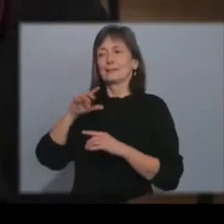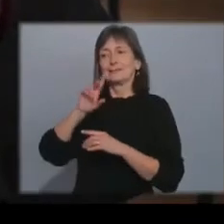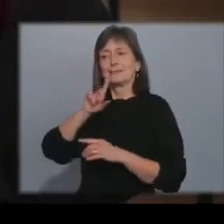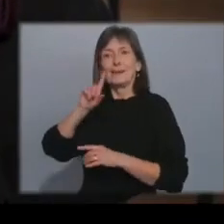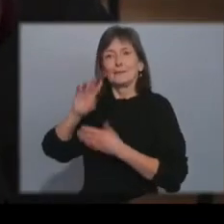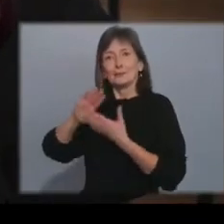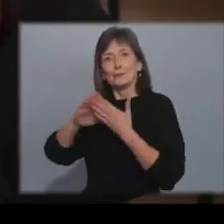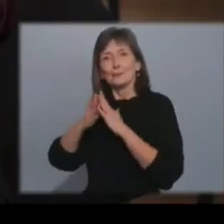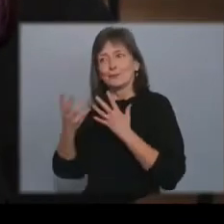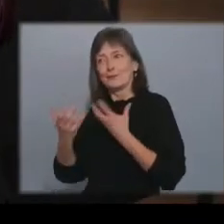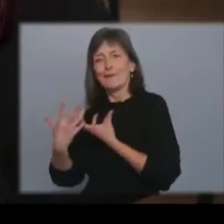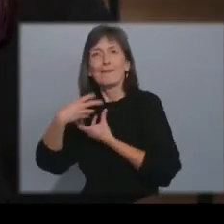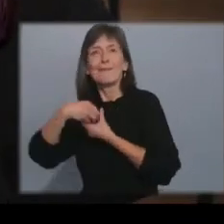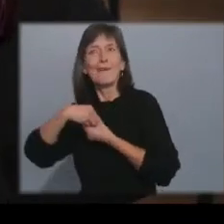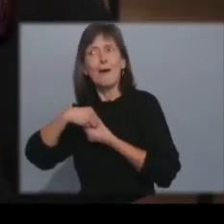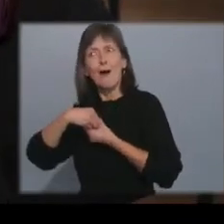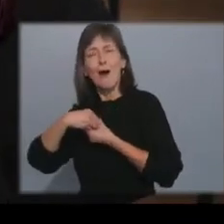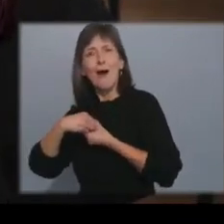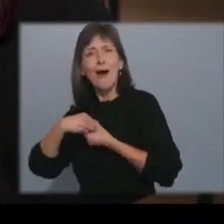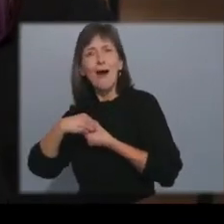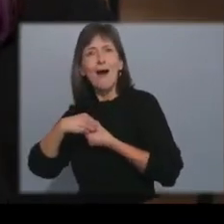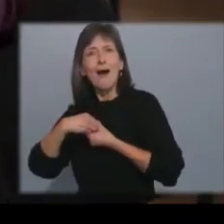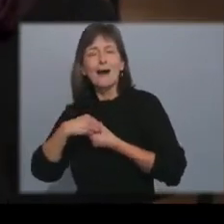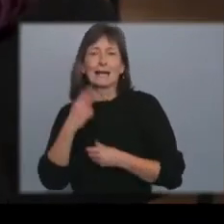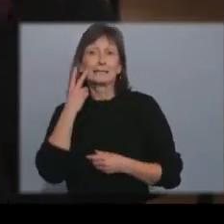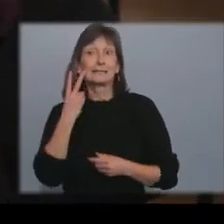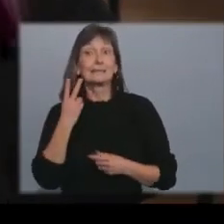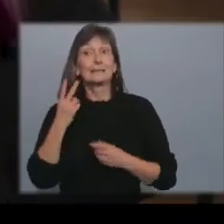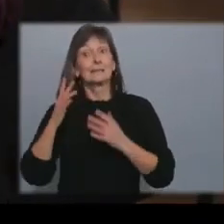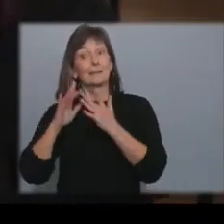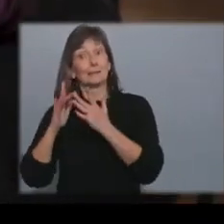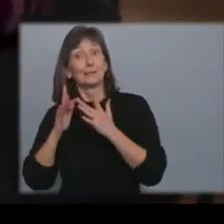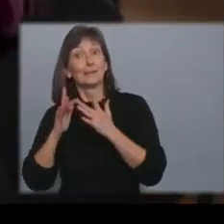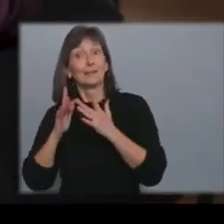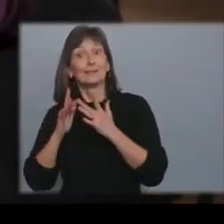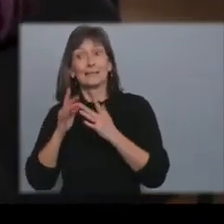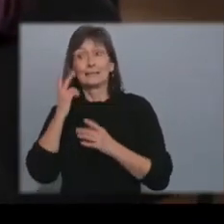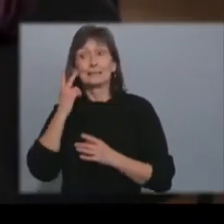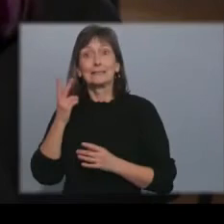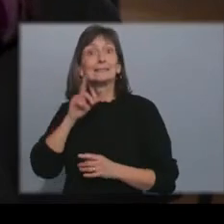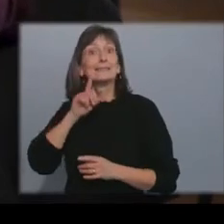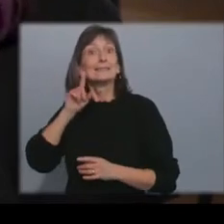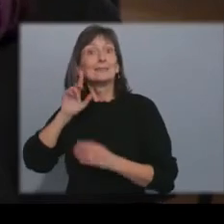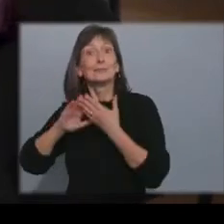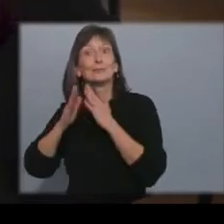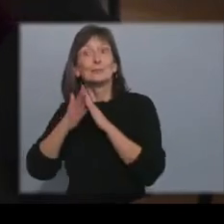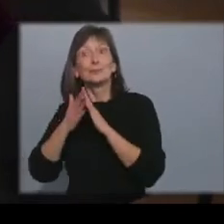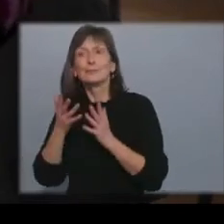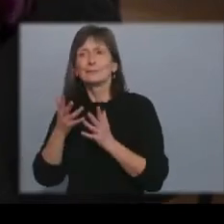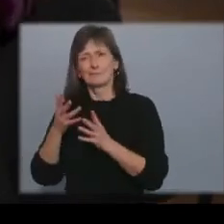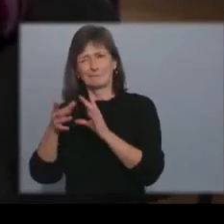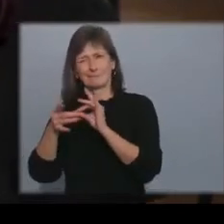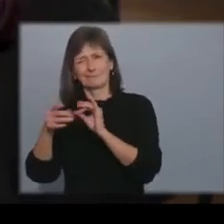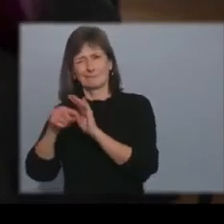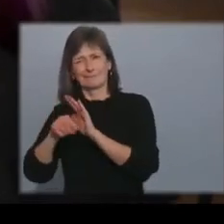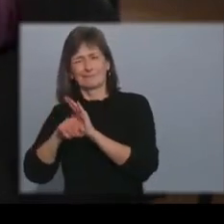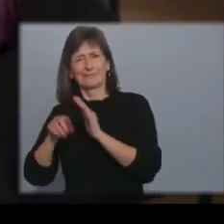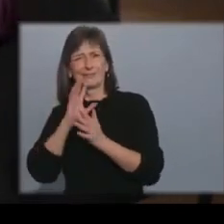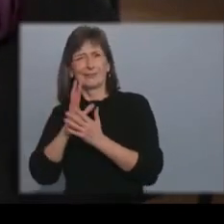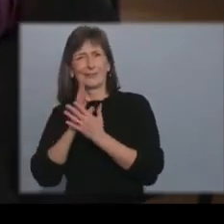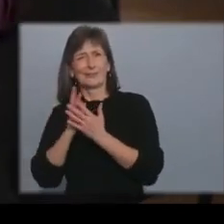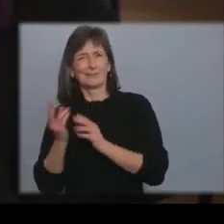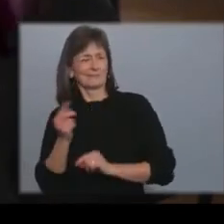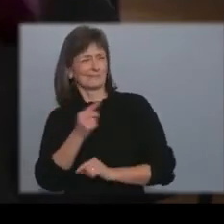deaf people like online say like talk about like um sign language interpretations of like songs mainly from like hearing